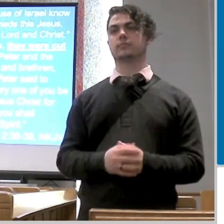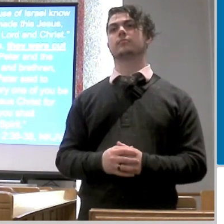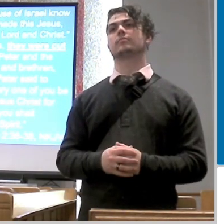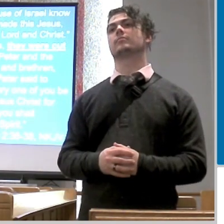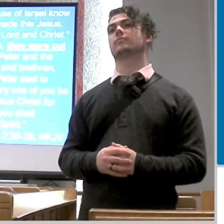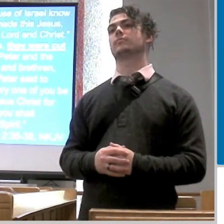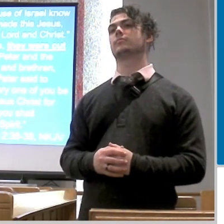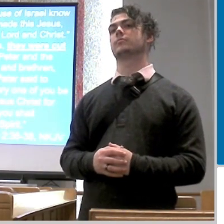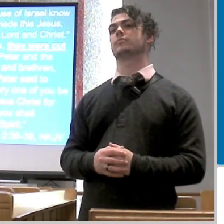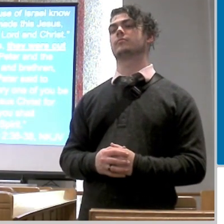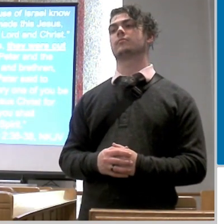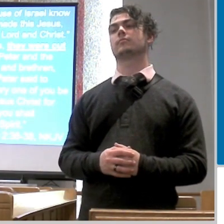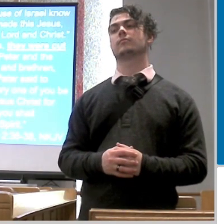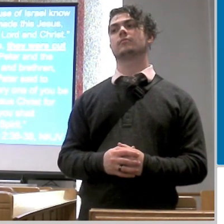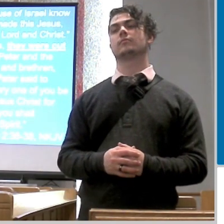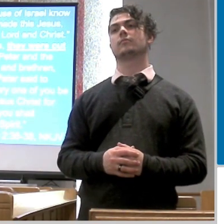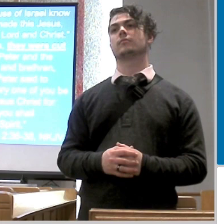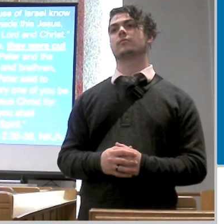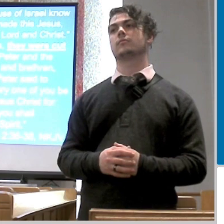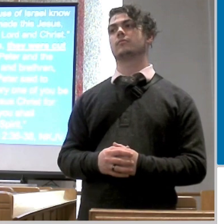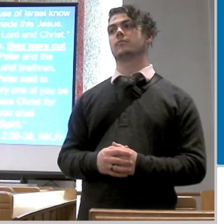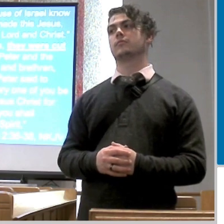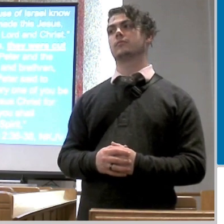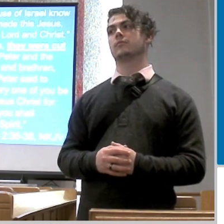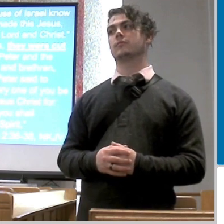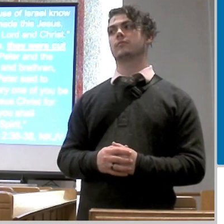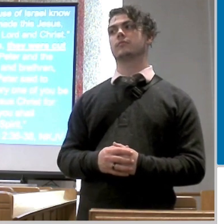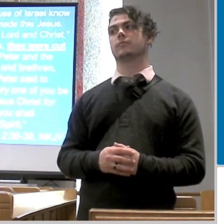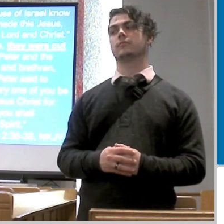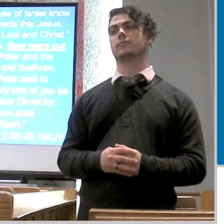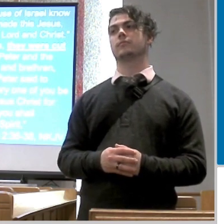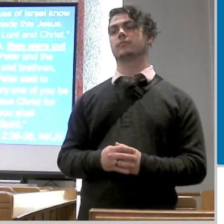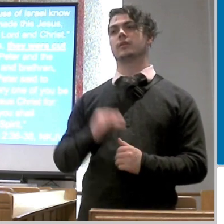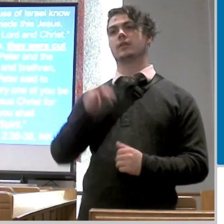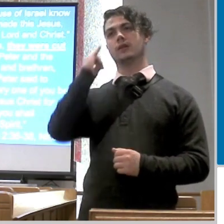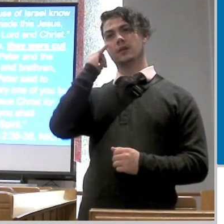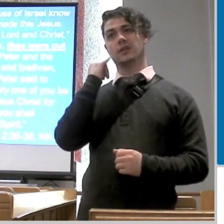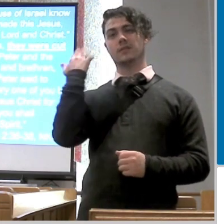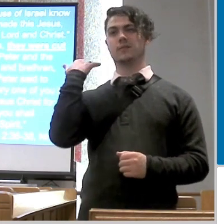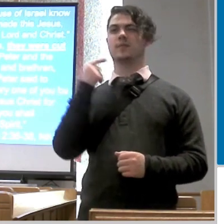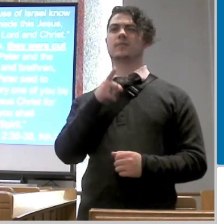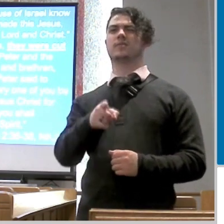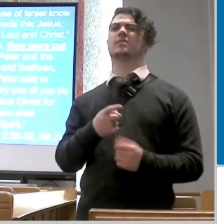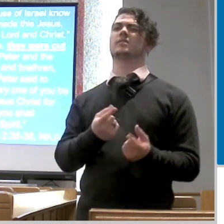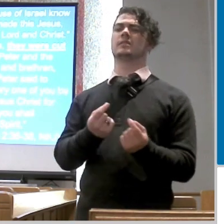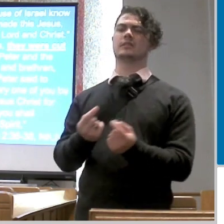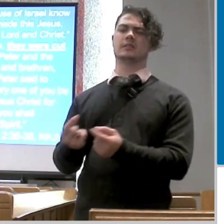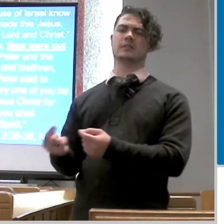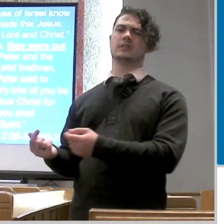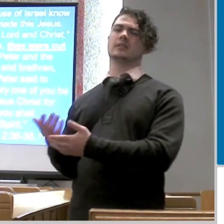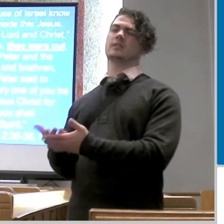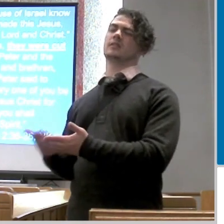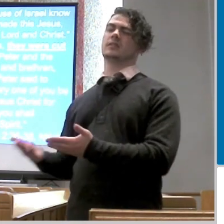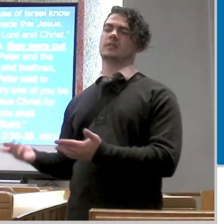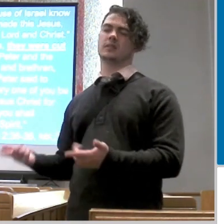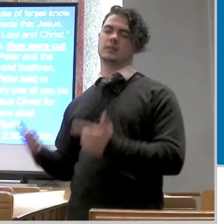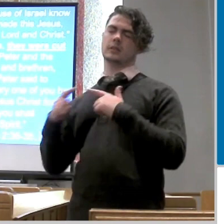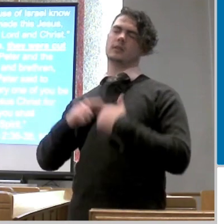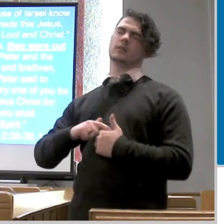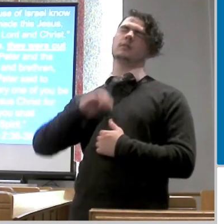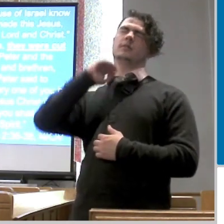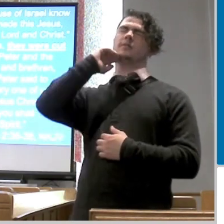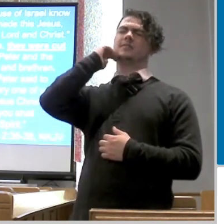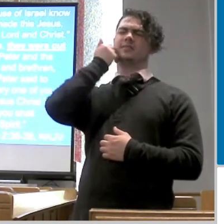in a shameful way prior to becoming a christian then we need to be working to get those thoughts out of there right i need to get rid of that